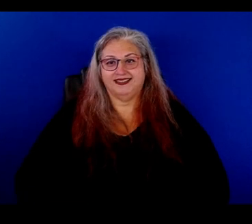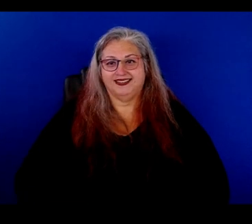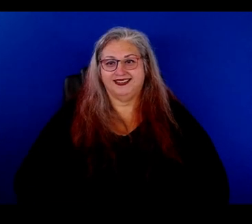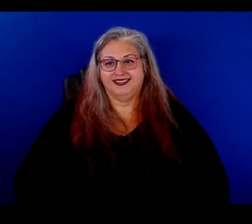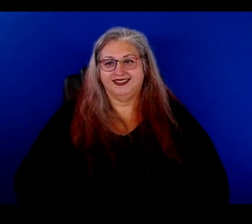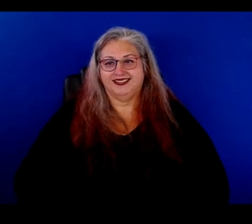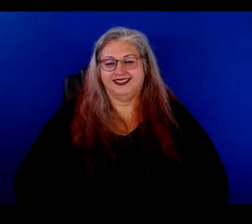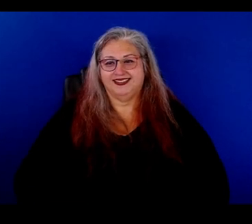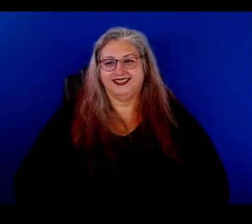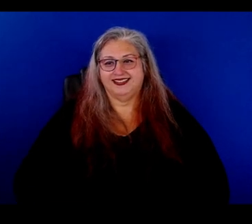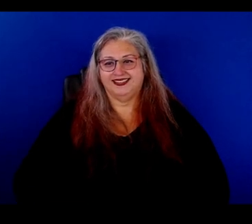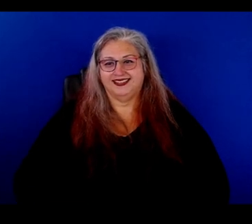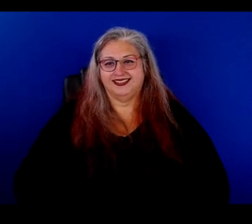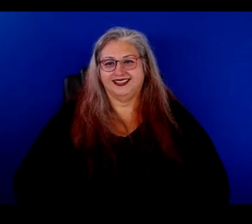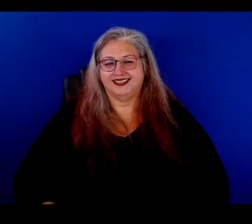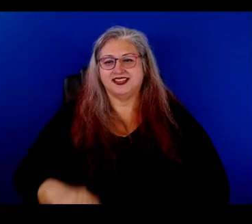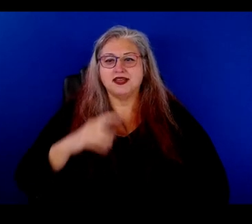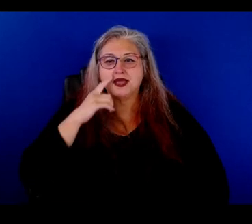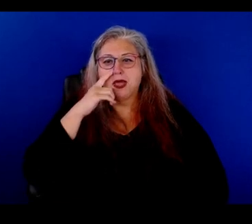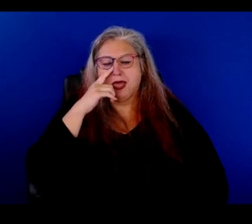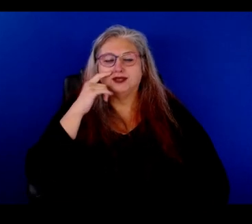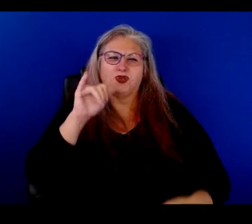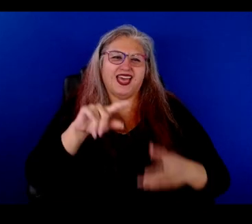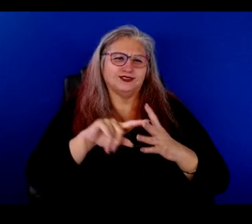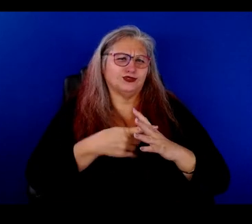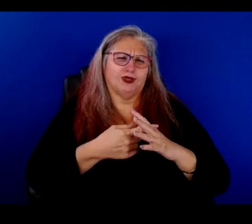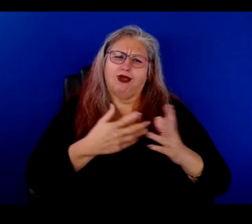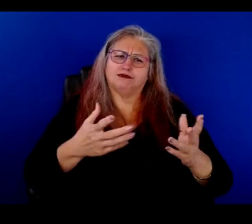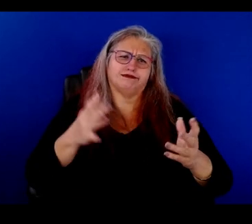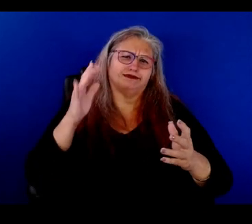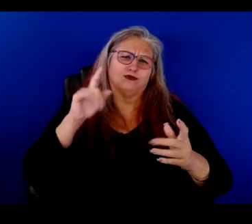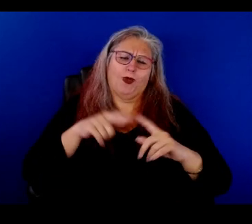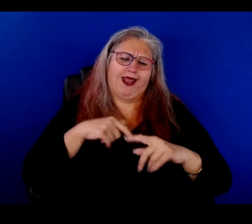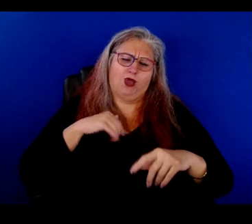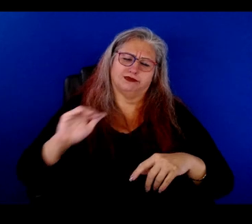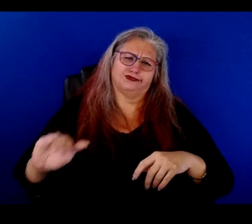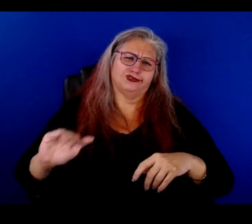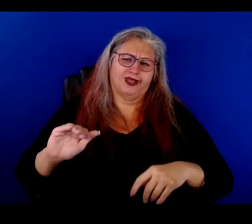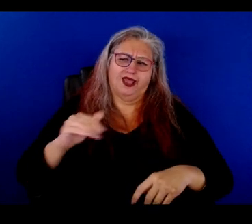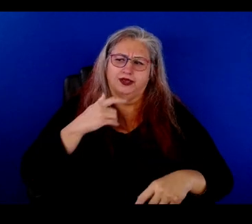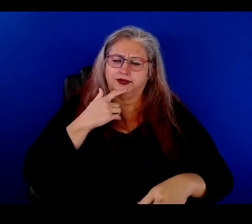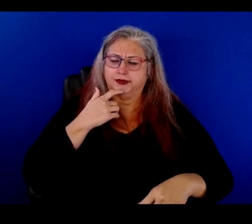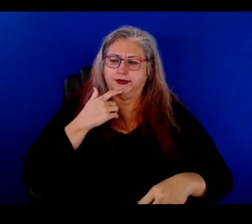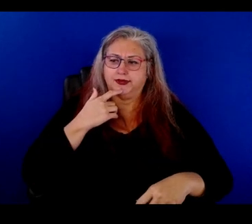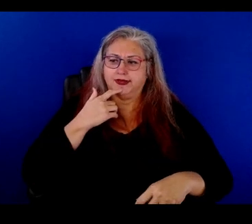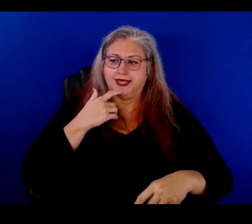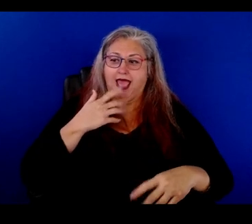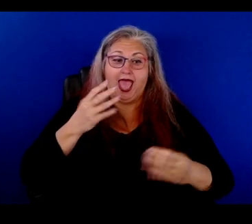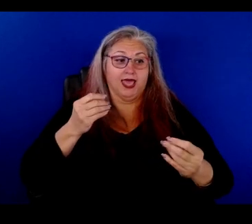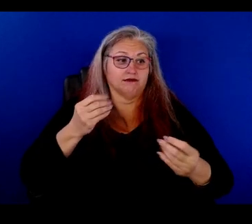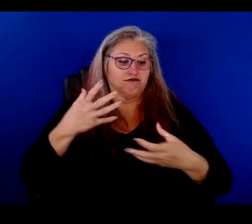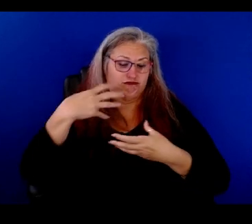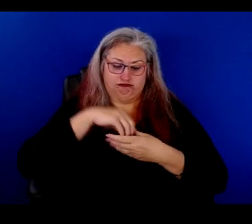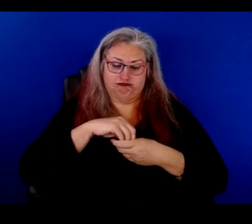Yeah. So that's, you know, that's what, that's what started very, you know, as a child. And, um, it's just been with